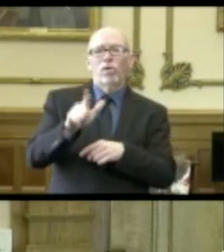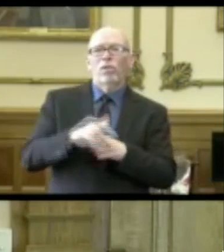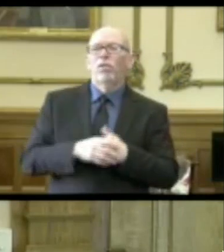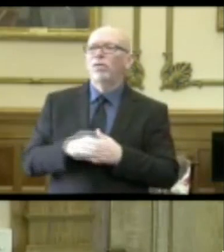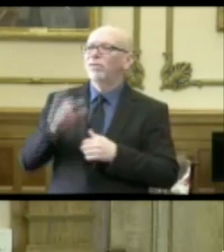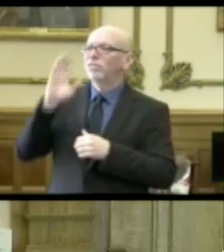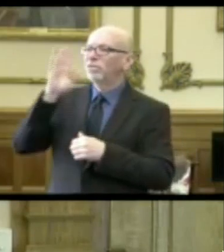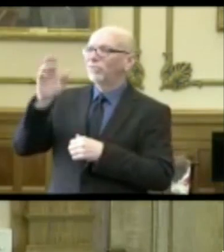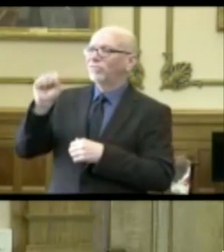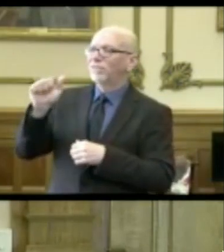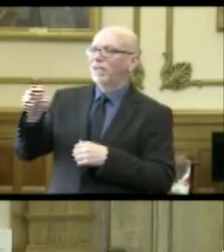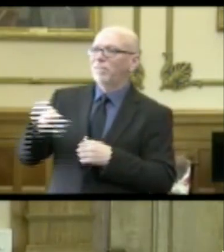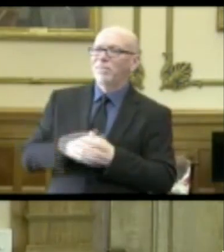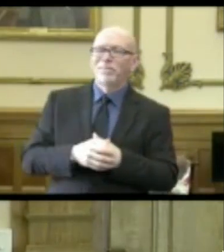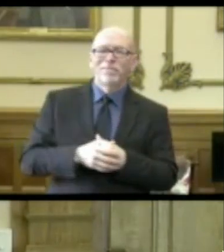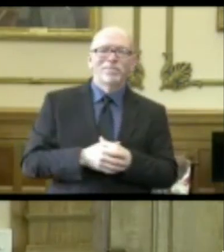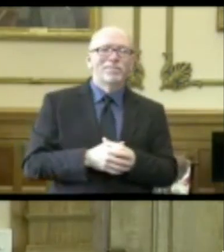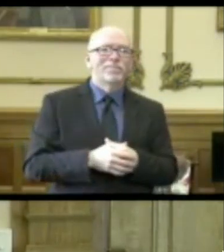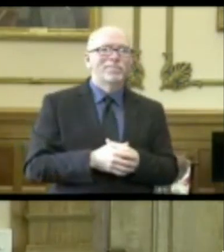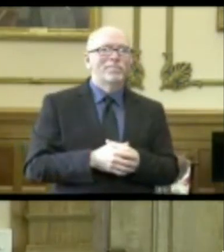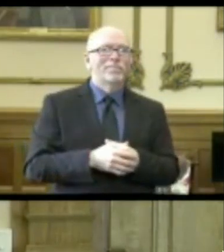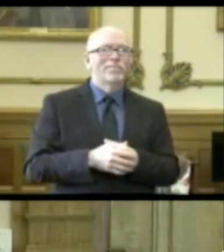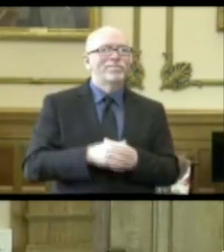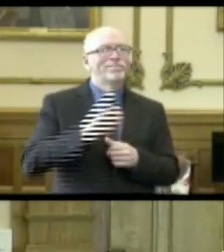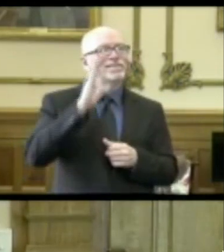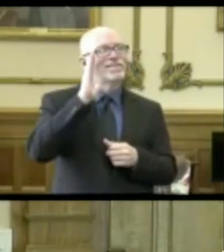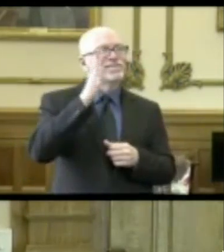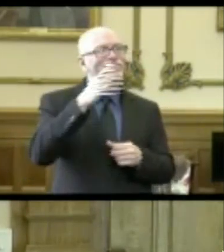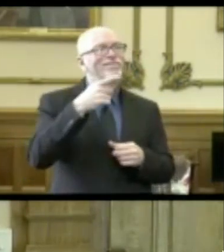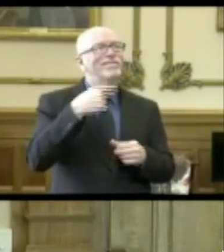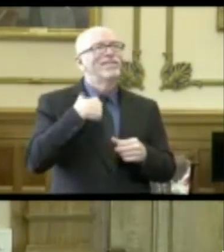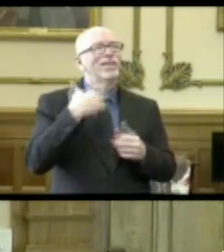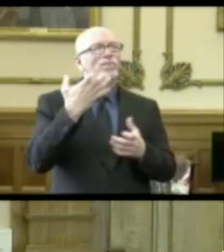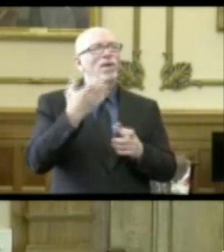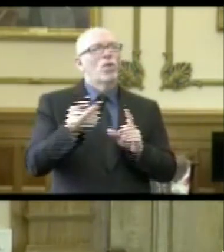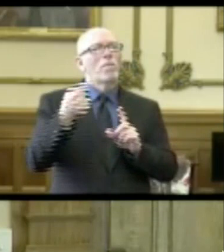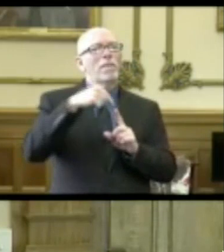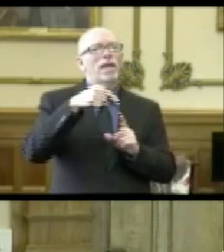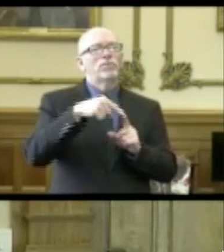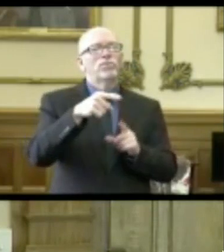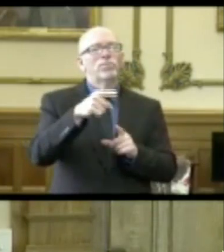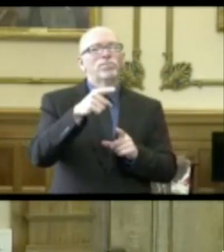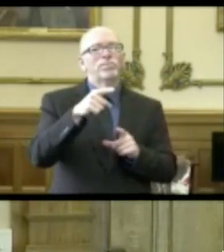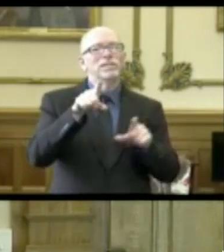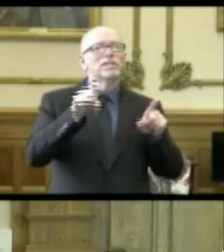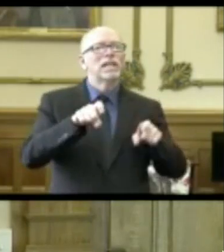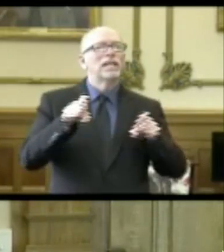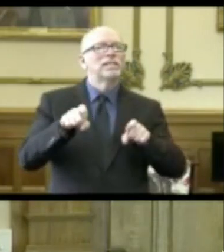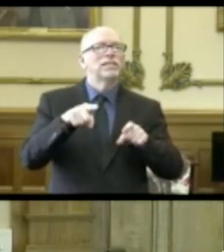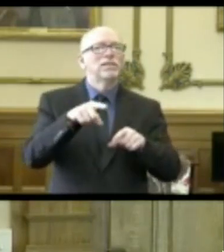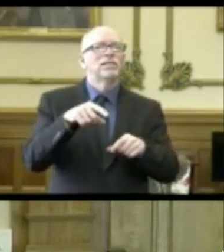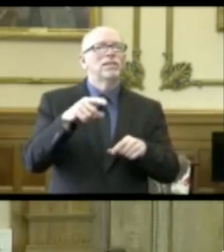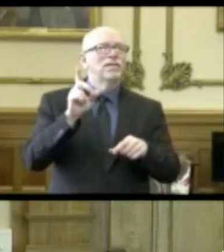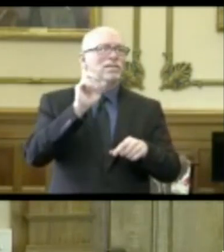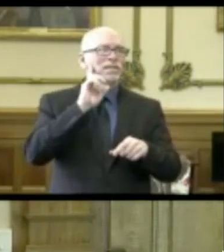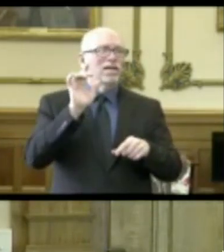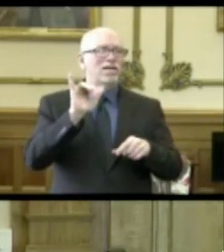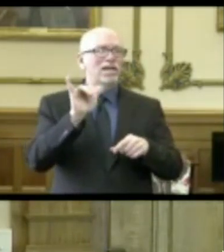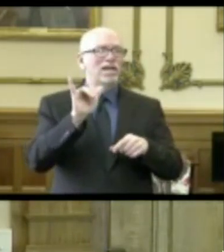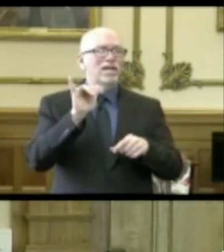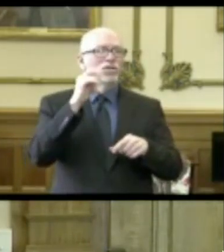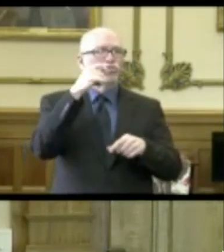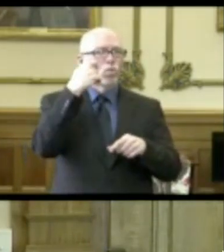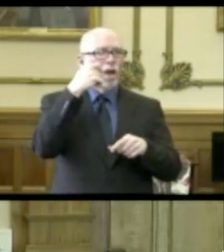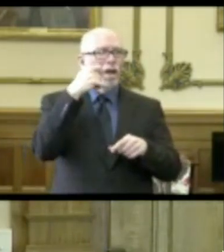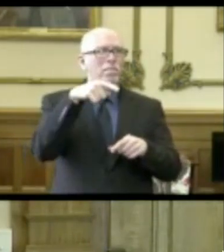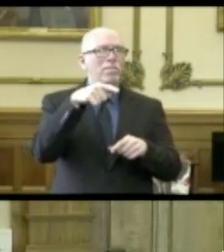Good afternoon, Sam. Diane. Hello. I want to go back to the testing. It sounds like the swabs,